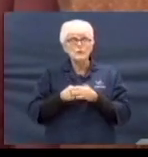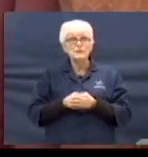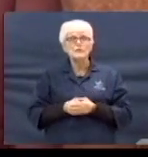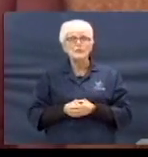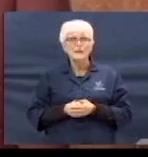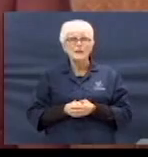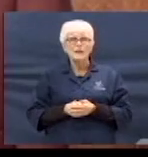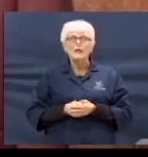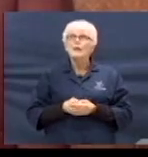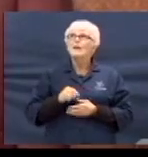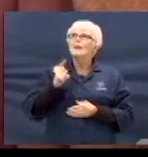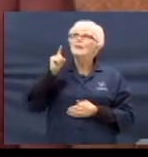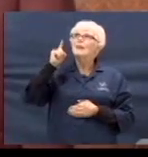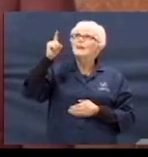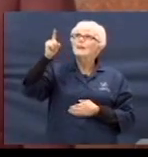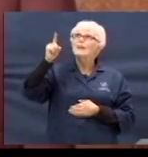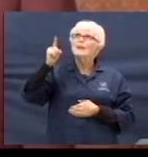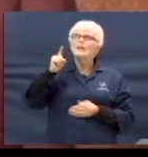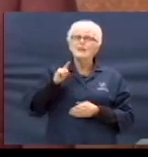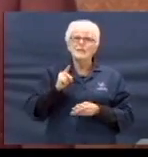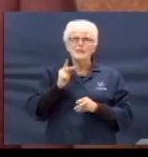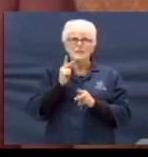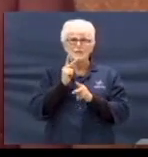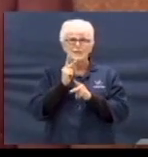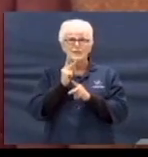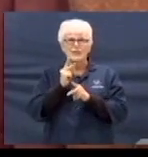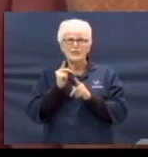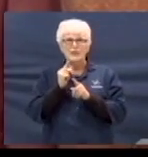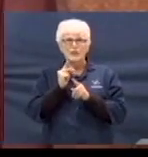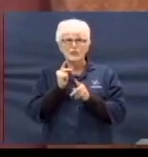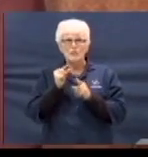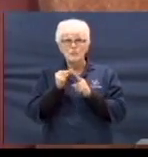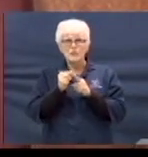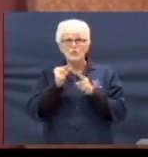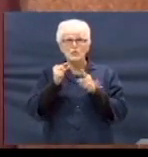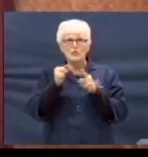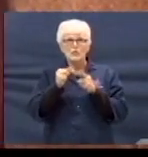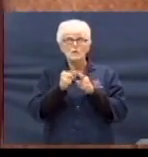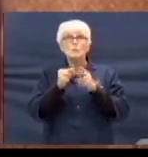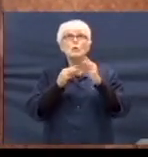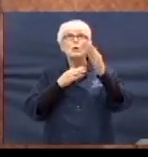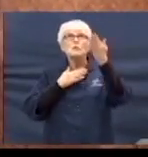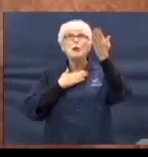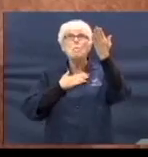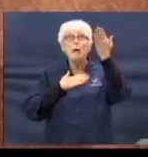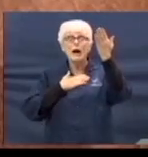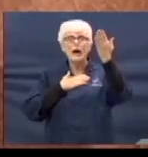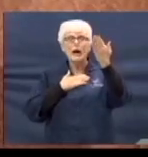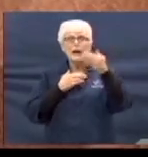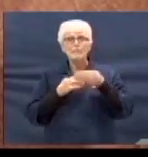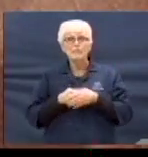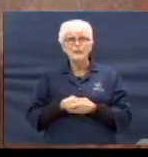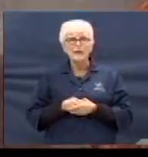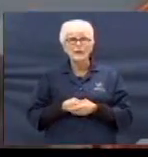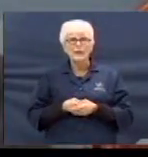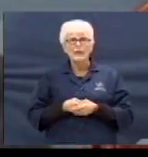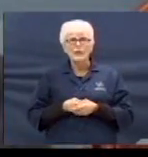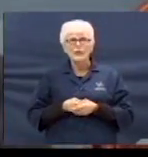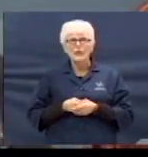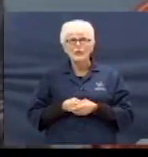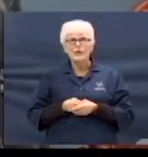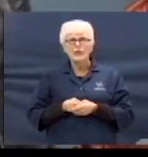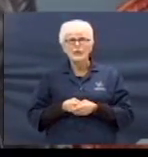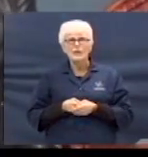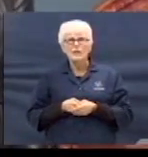He these words of mine Be